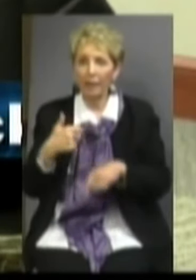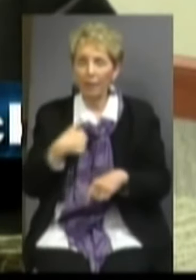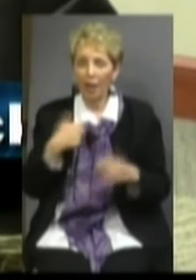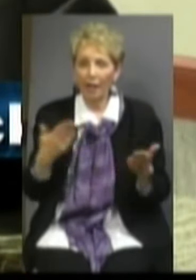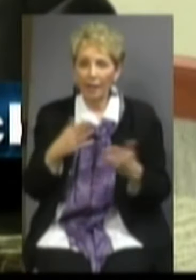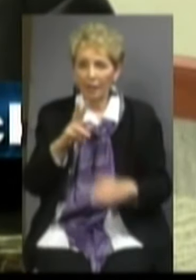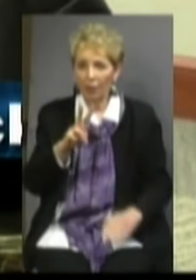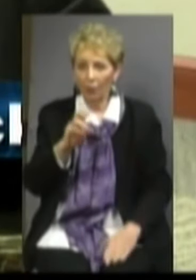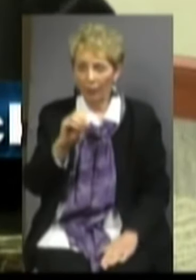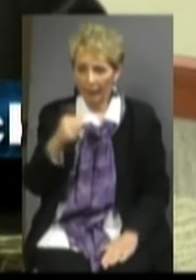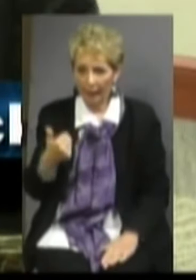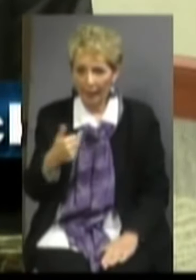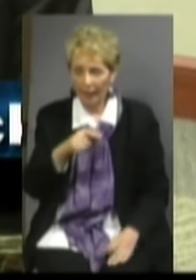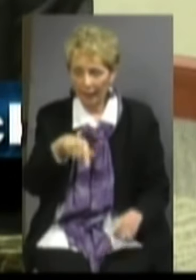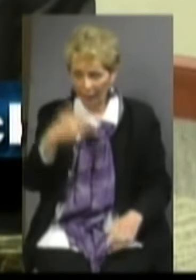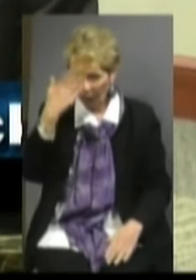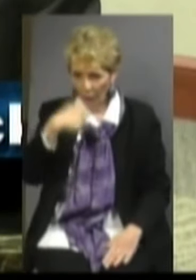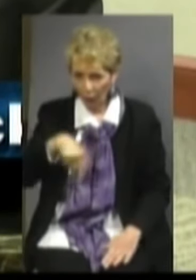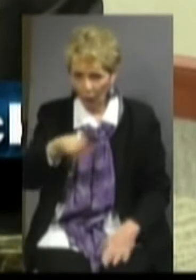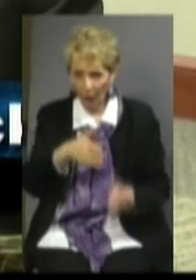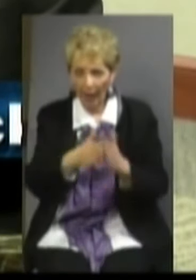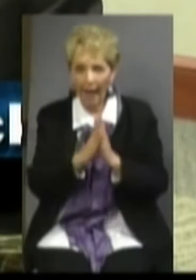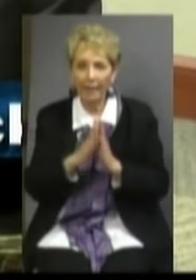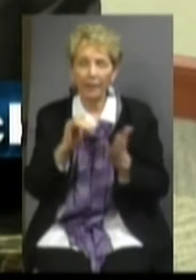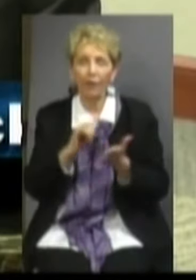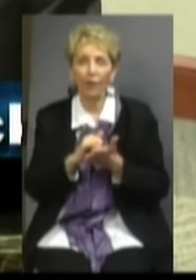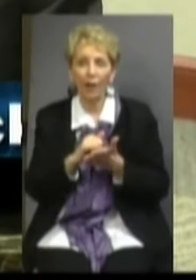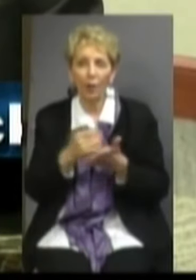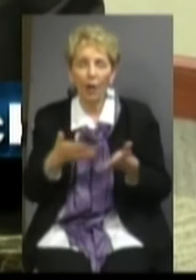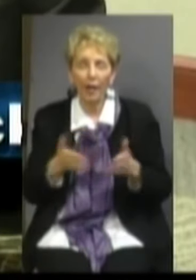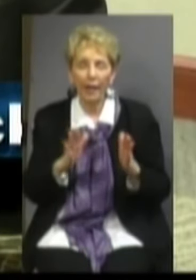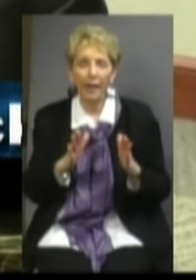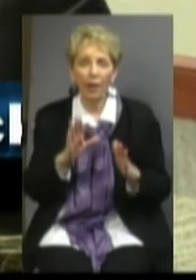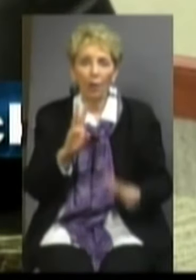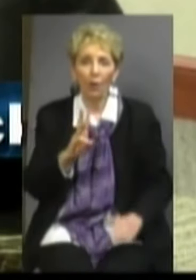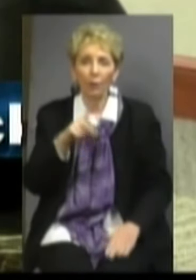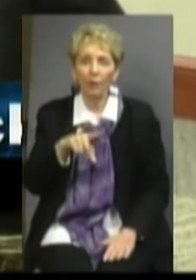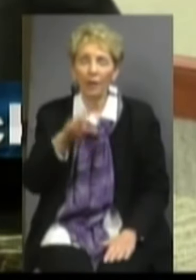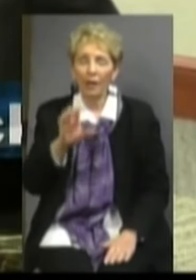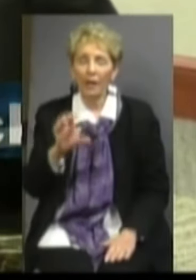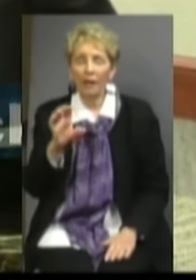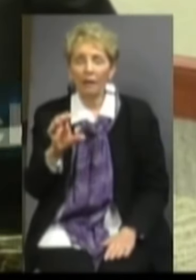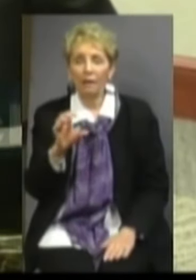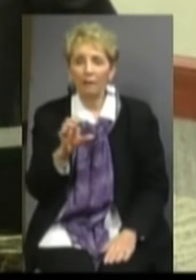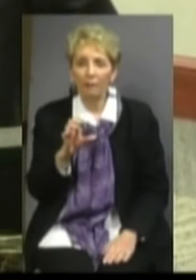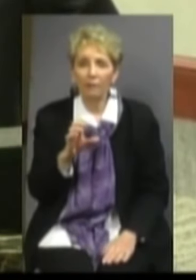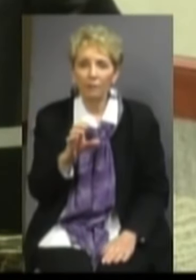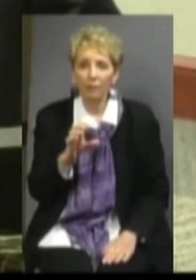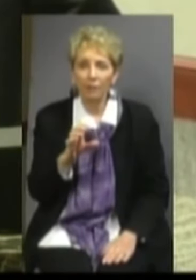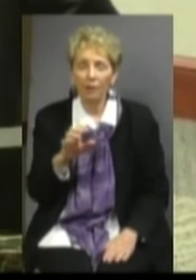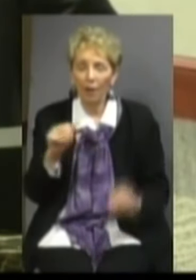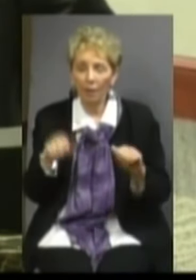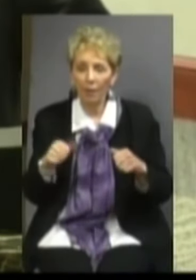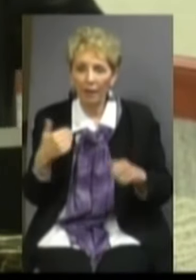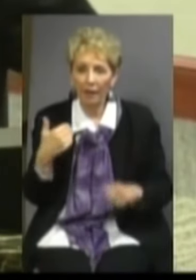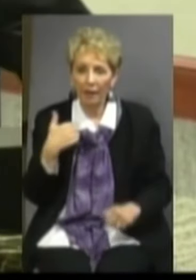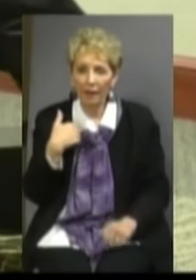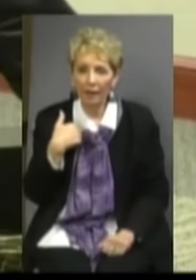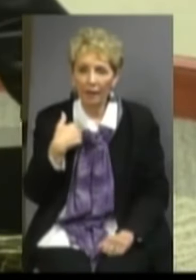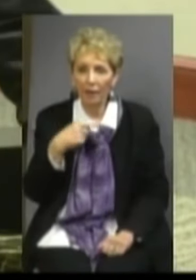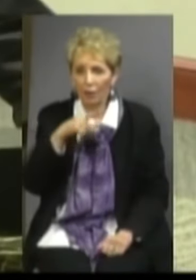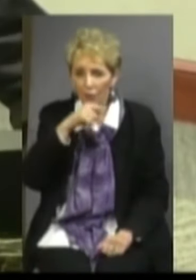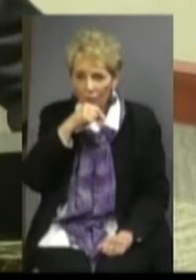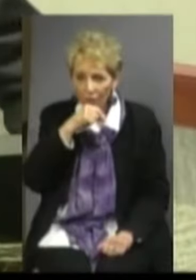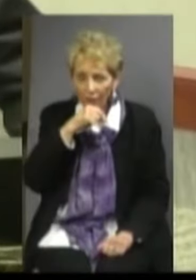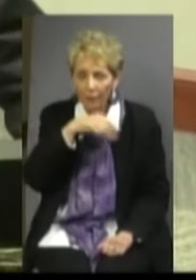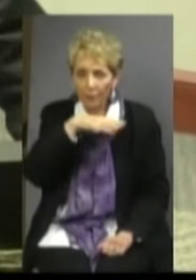it was 2010. I came before you all and asked that you allow Western Piedmont Community College the ability to have chickens, pigs, and goats